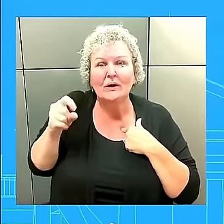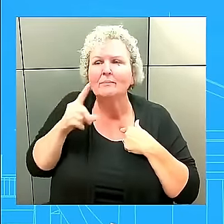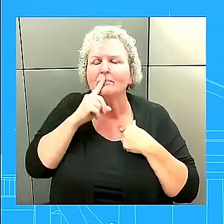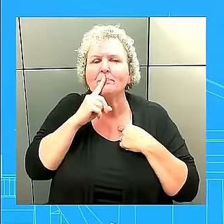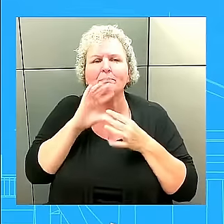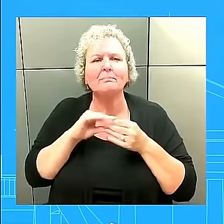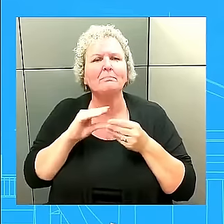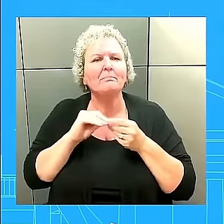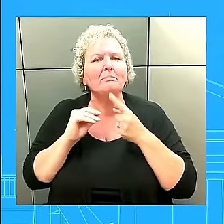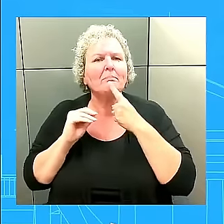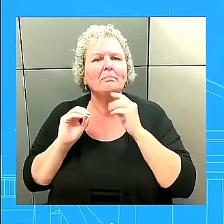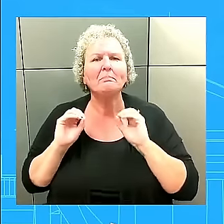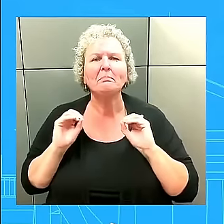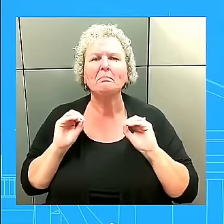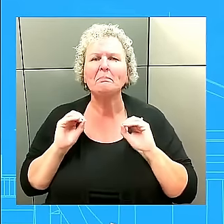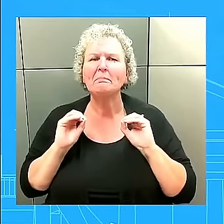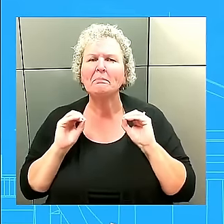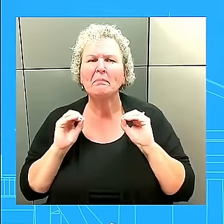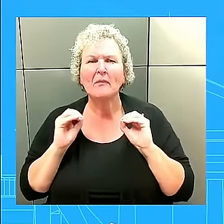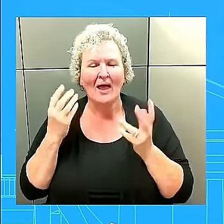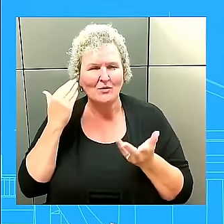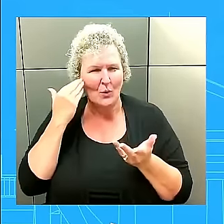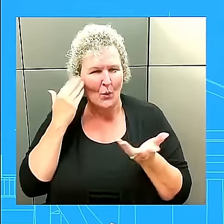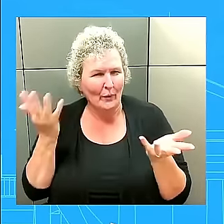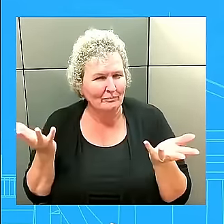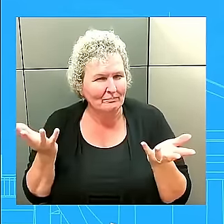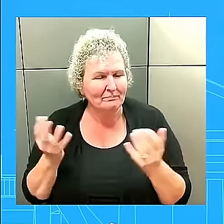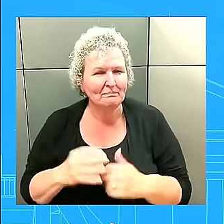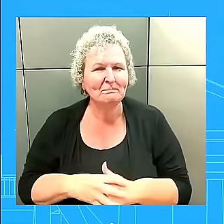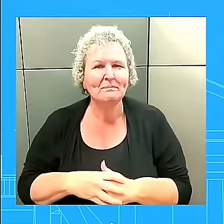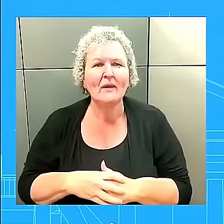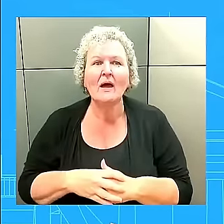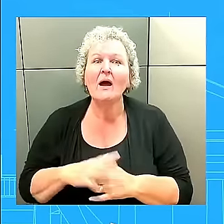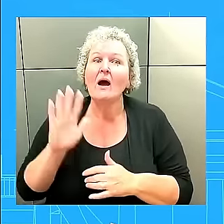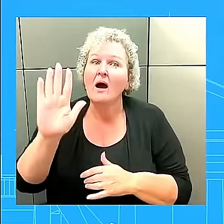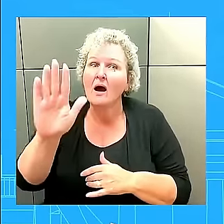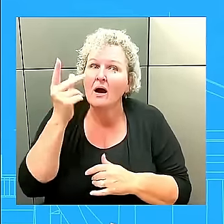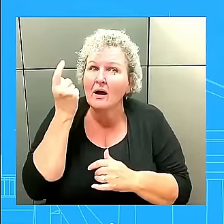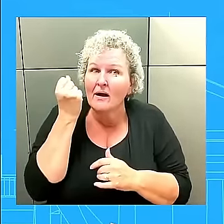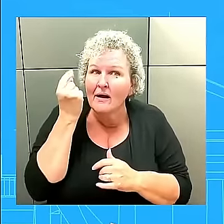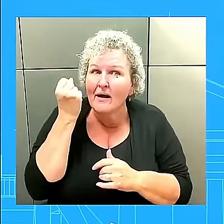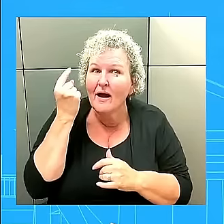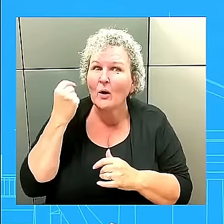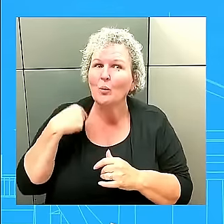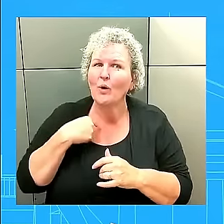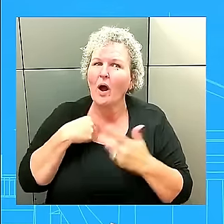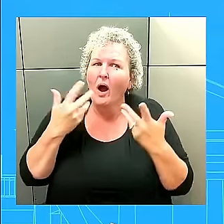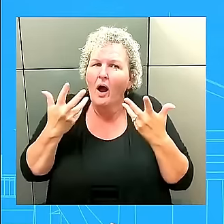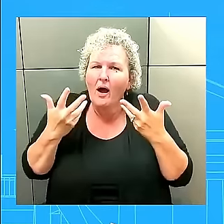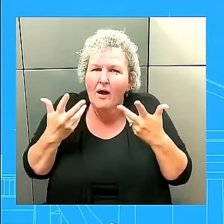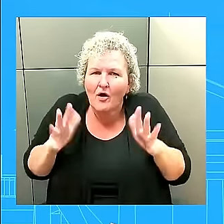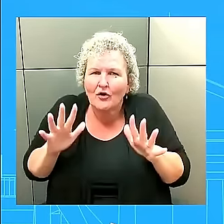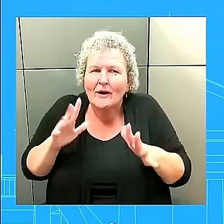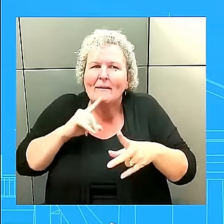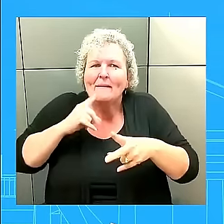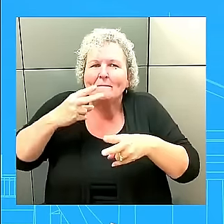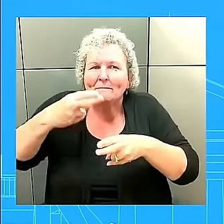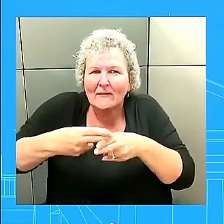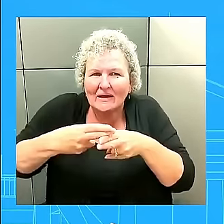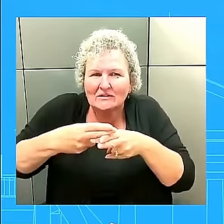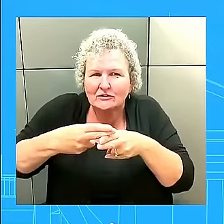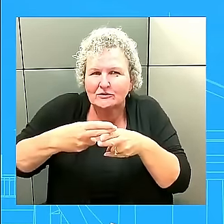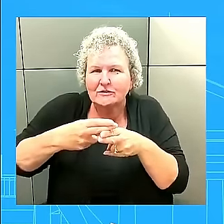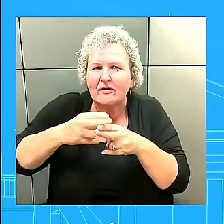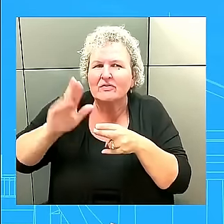But we've also talked many, many times about the burgeoning and growing defense relationship